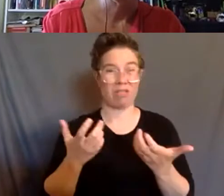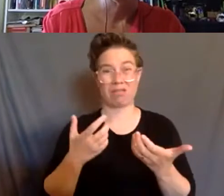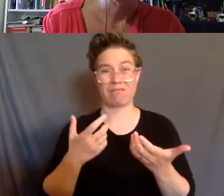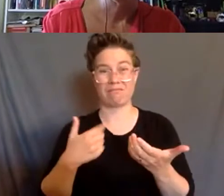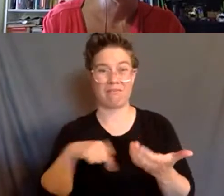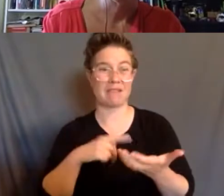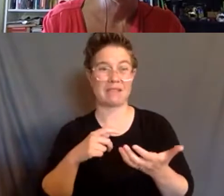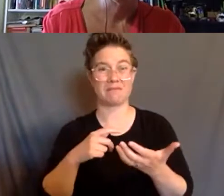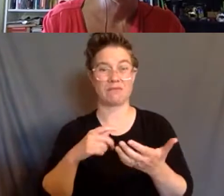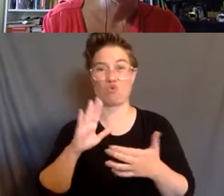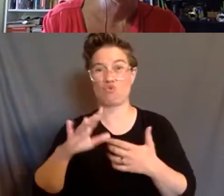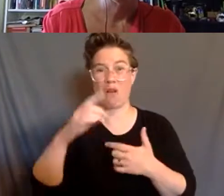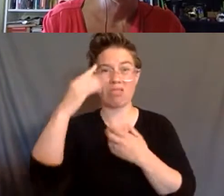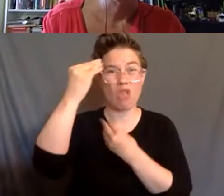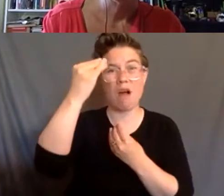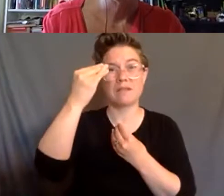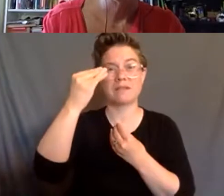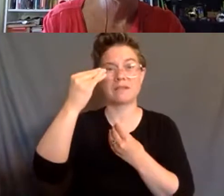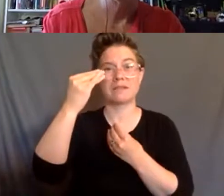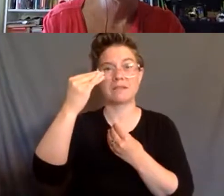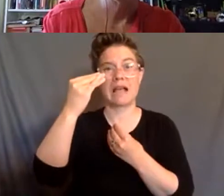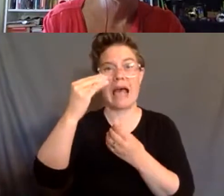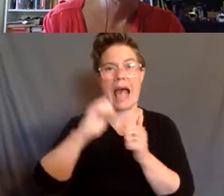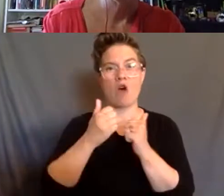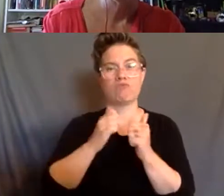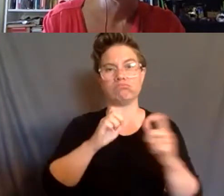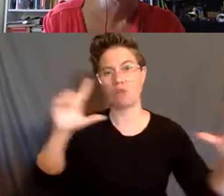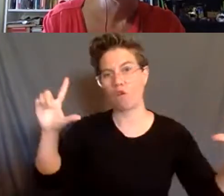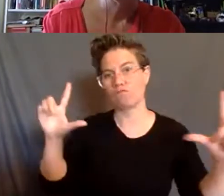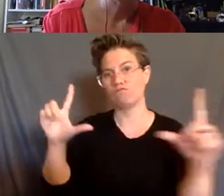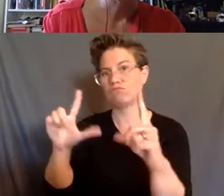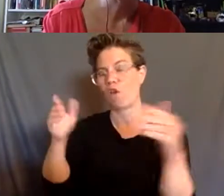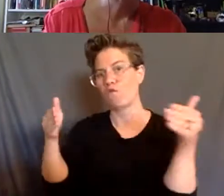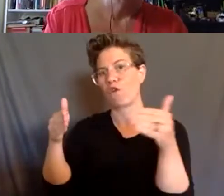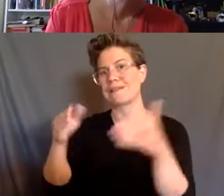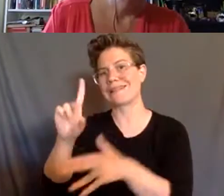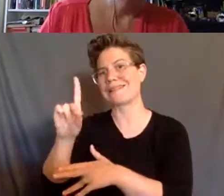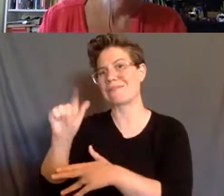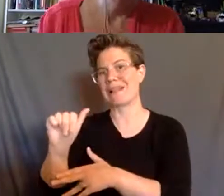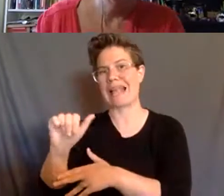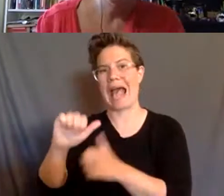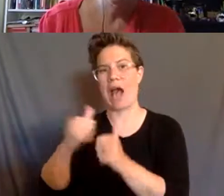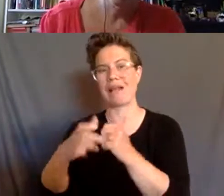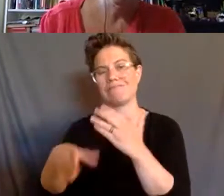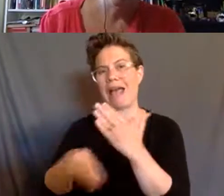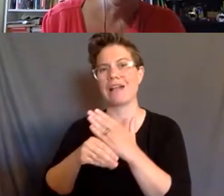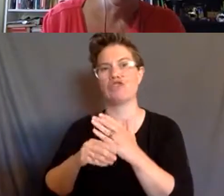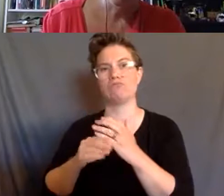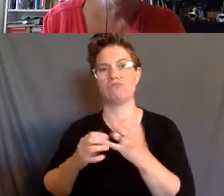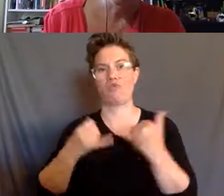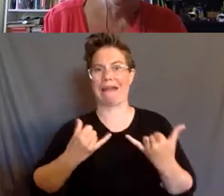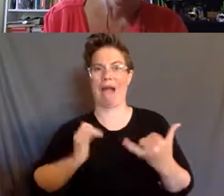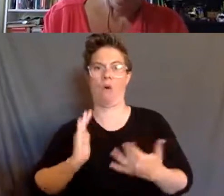think a focus on disability would add to the current conversation. Yeah, that's a really great